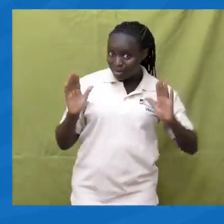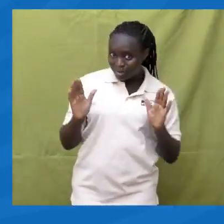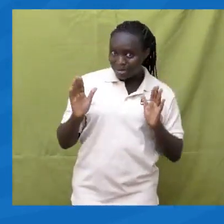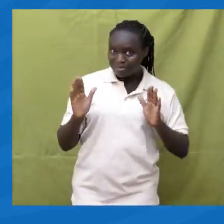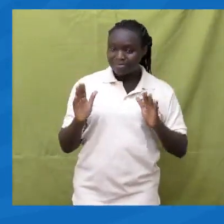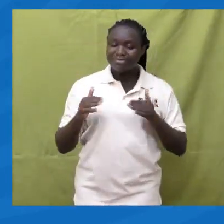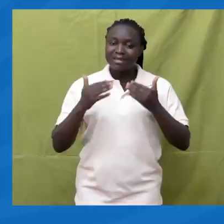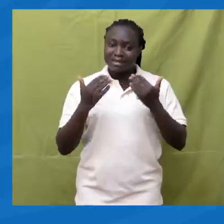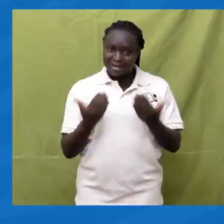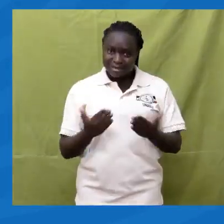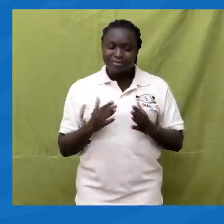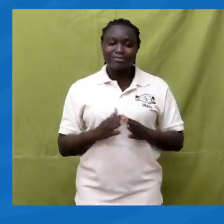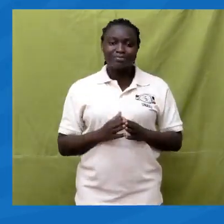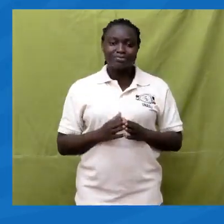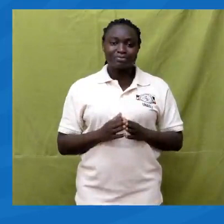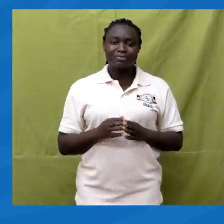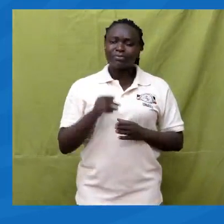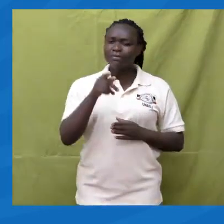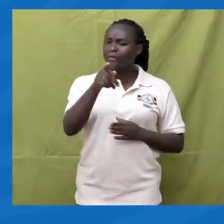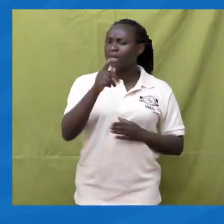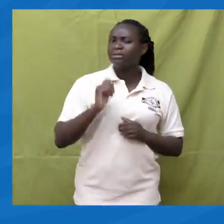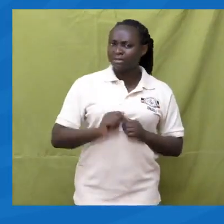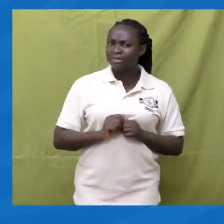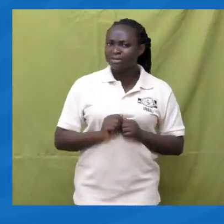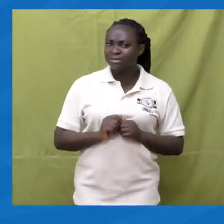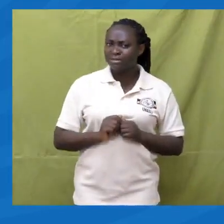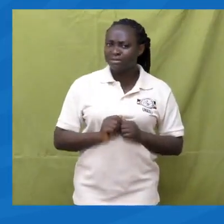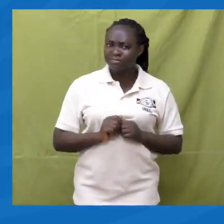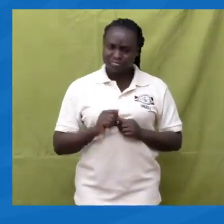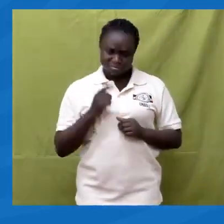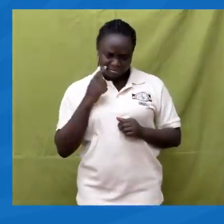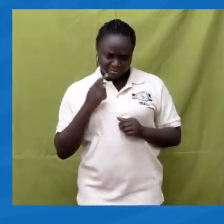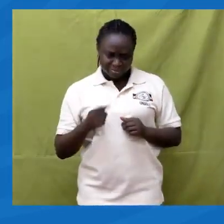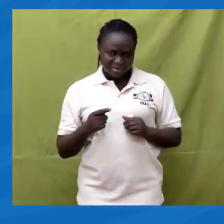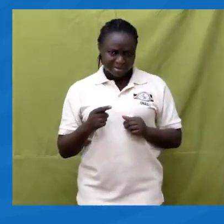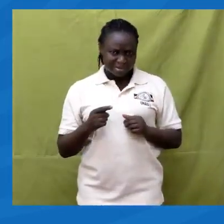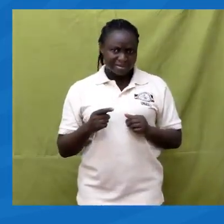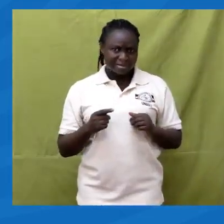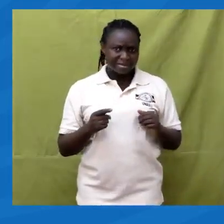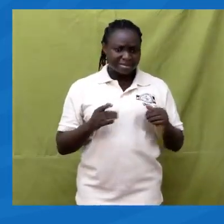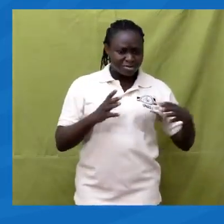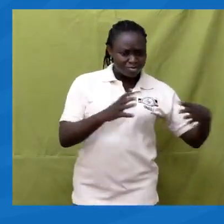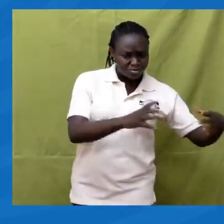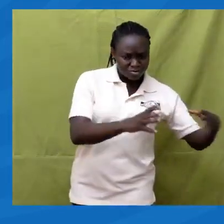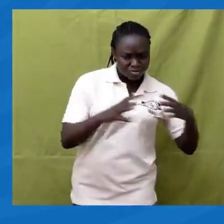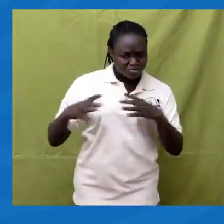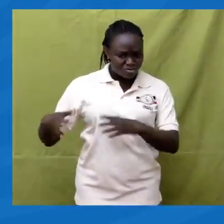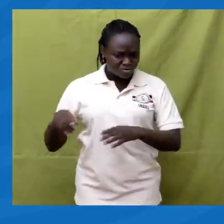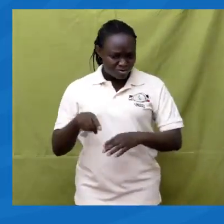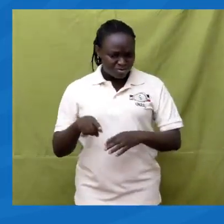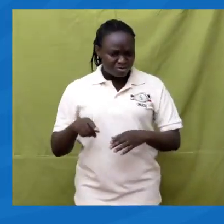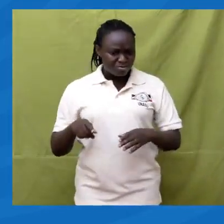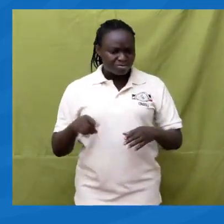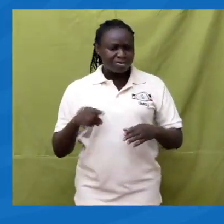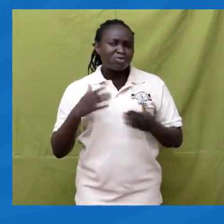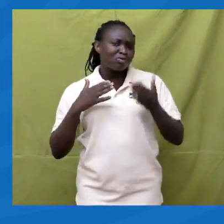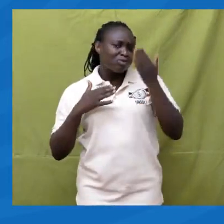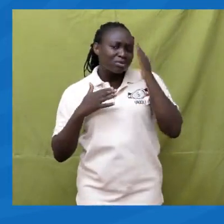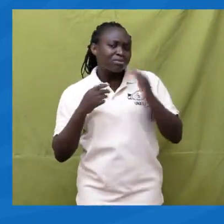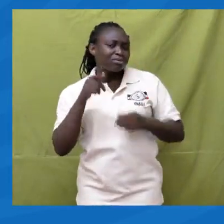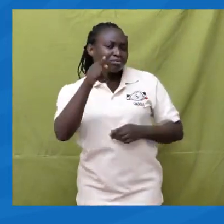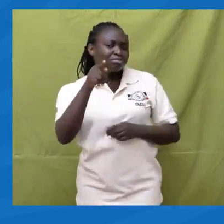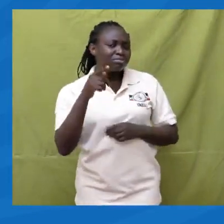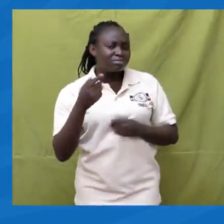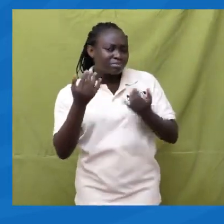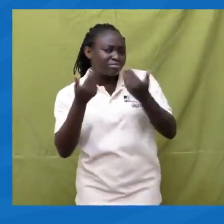will say Whether these two sets Are equivalent Or Non-equivalent